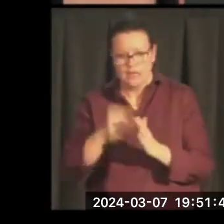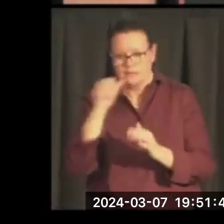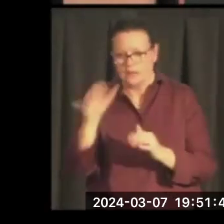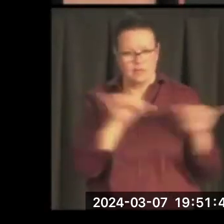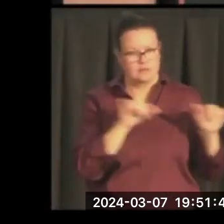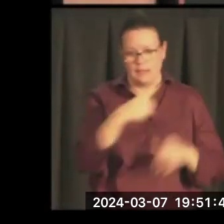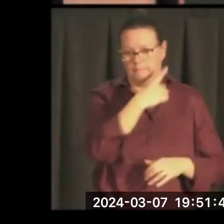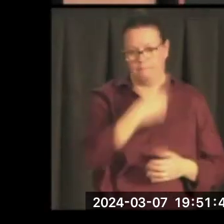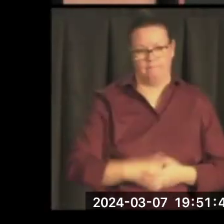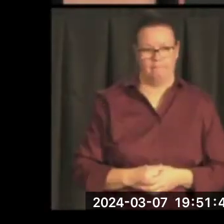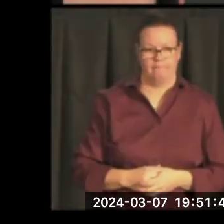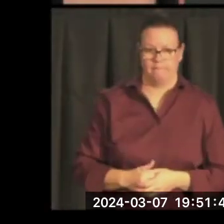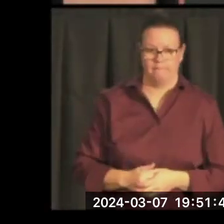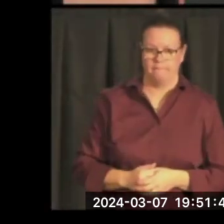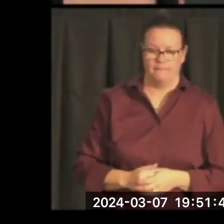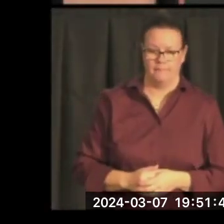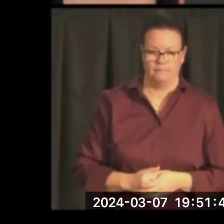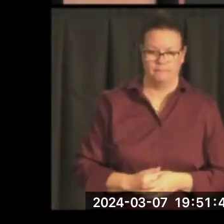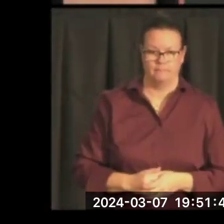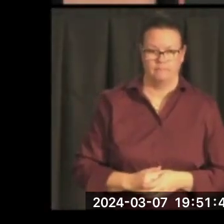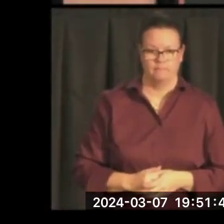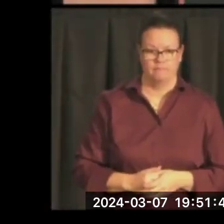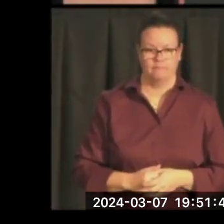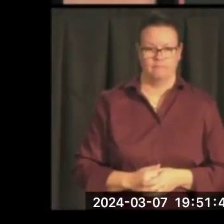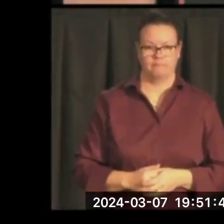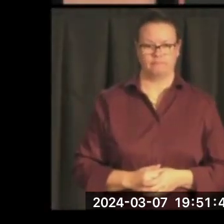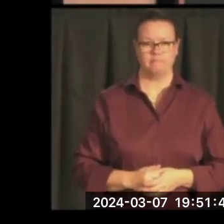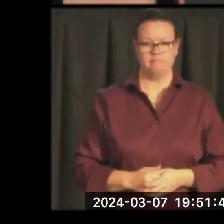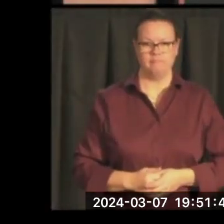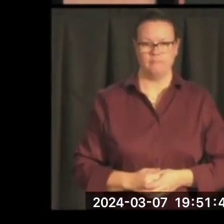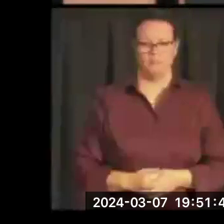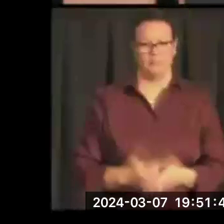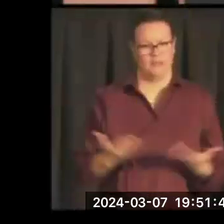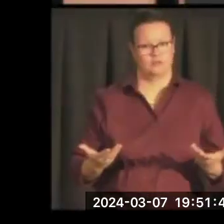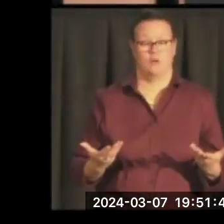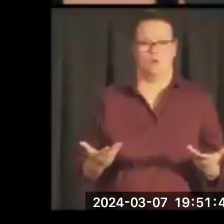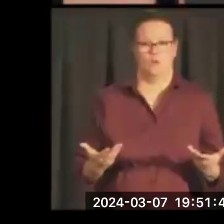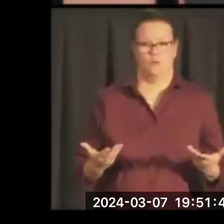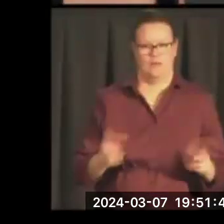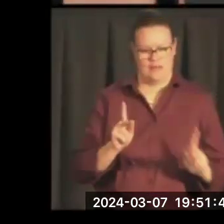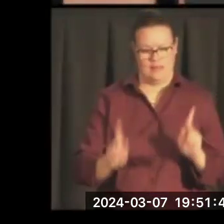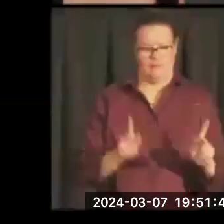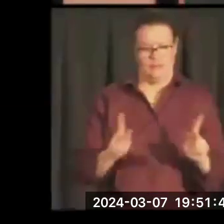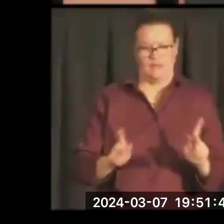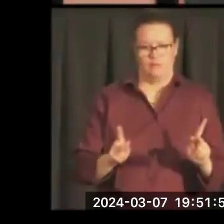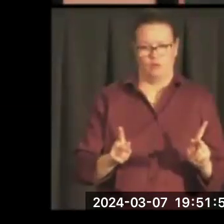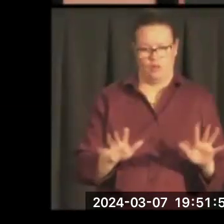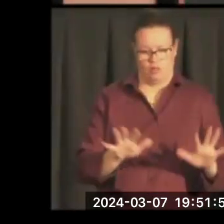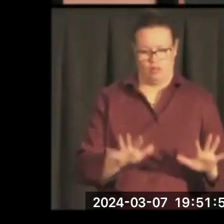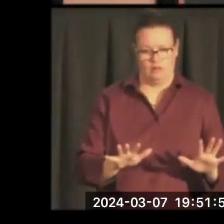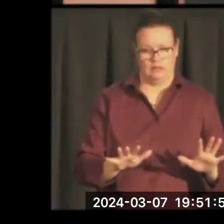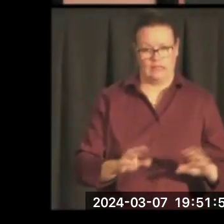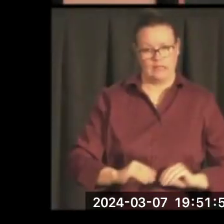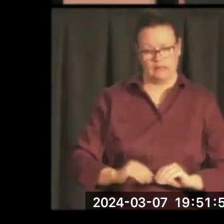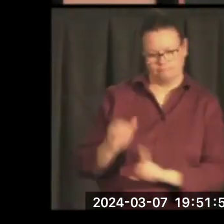So in this process, people are clearly talking about Mike Mansfield,